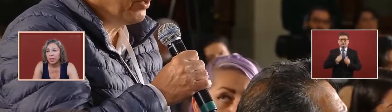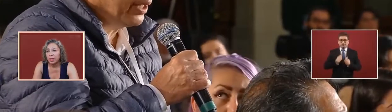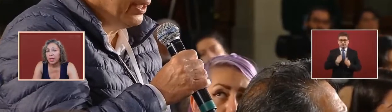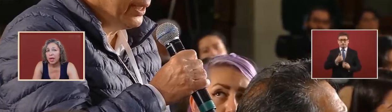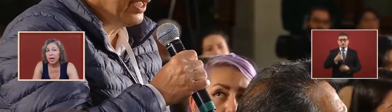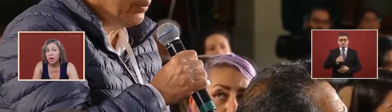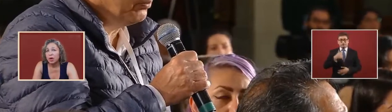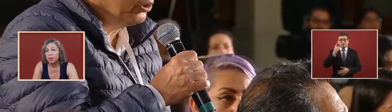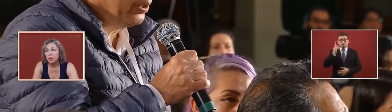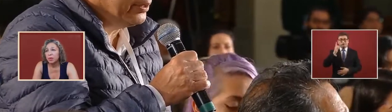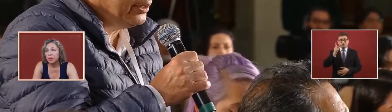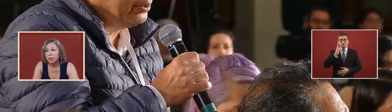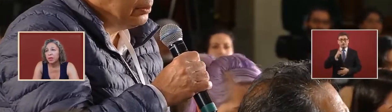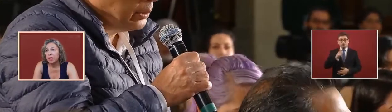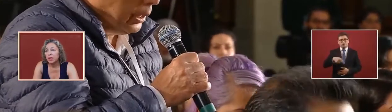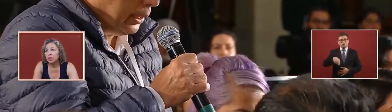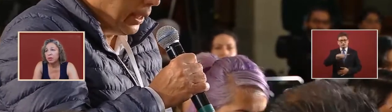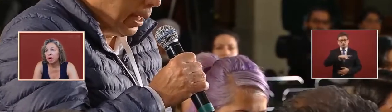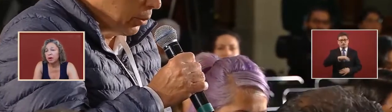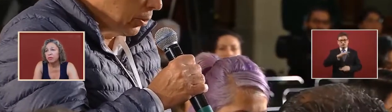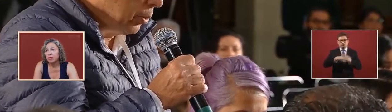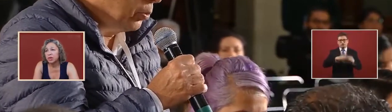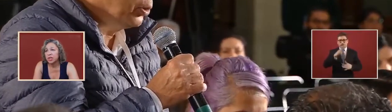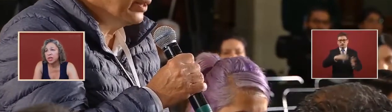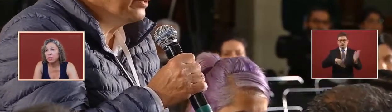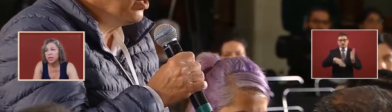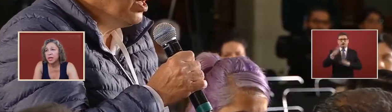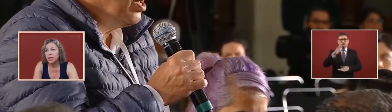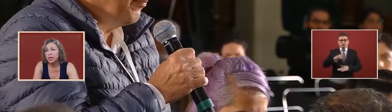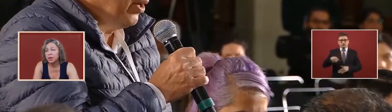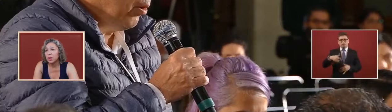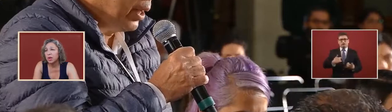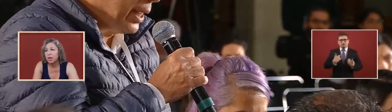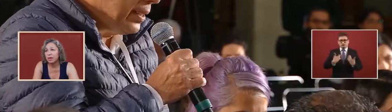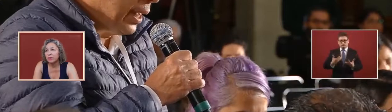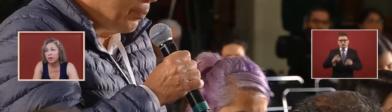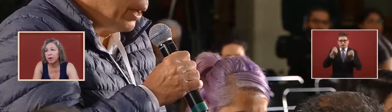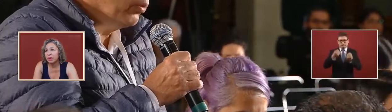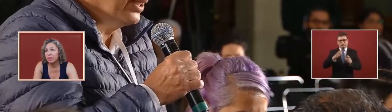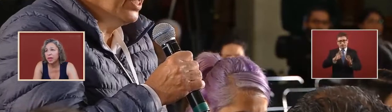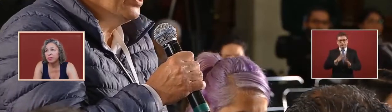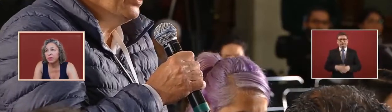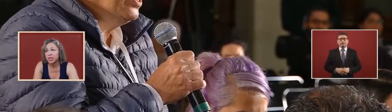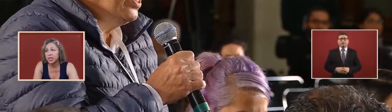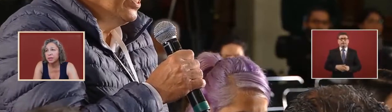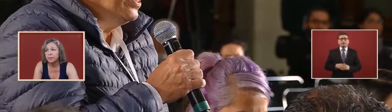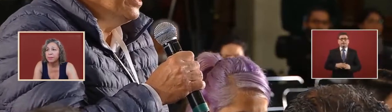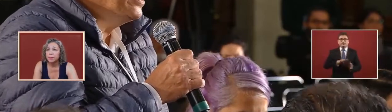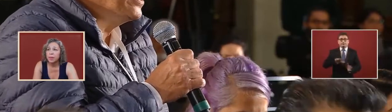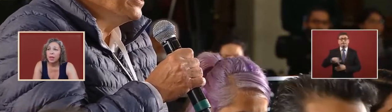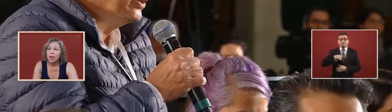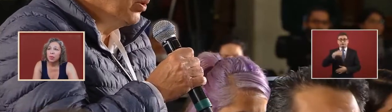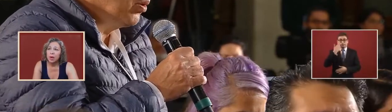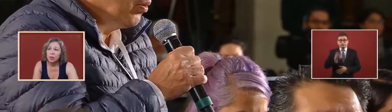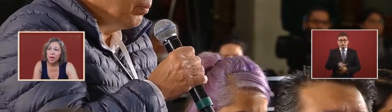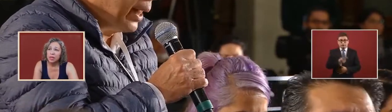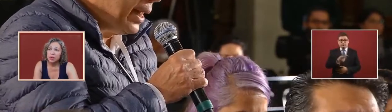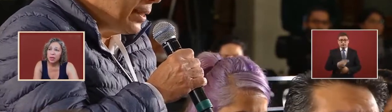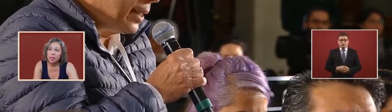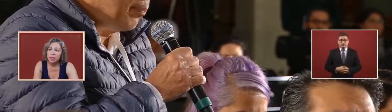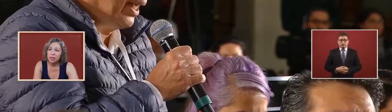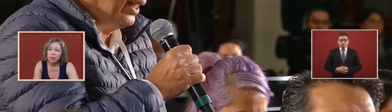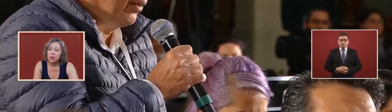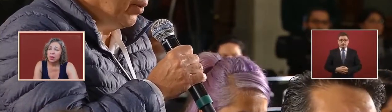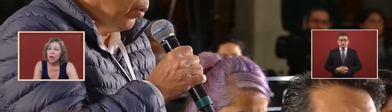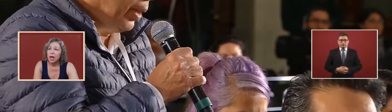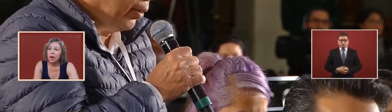and i hope that you are fortunate with that and that we all have that fortune what i would like